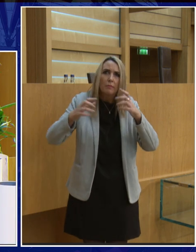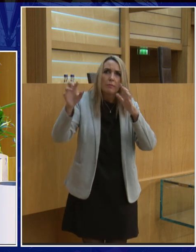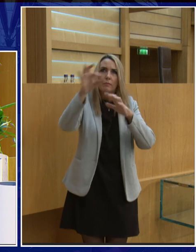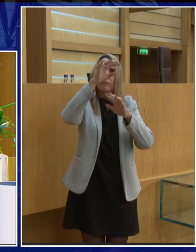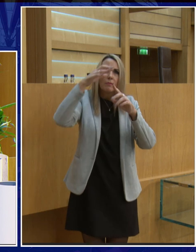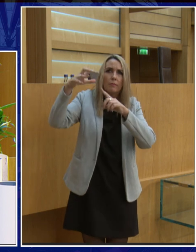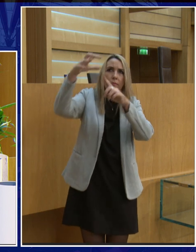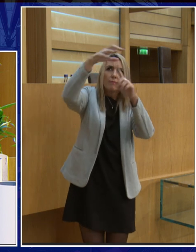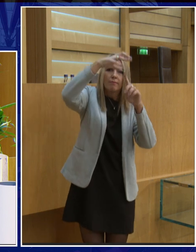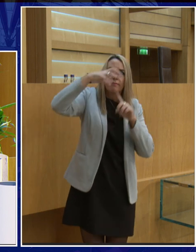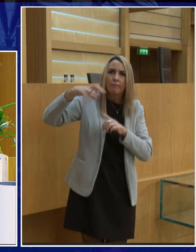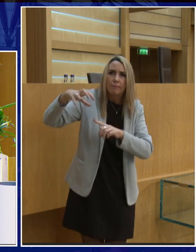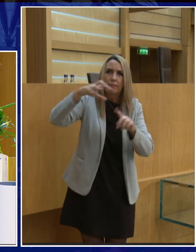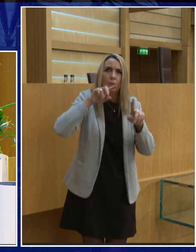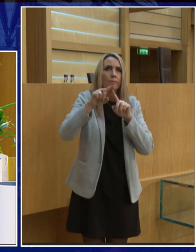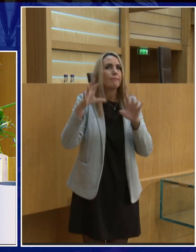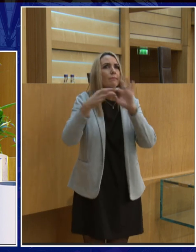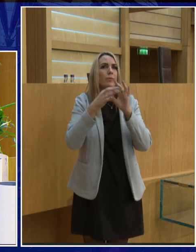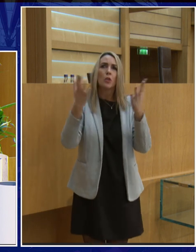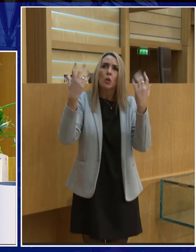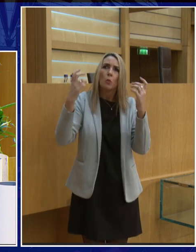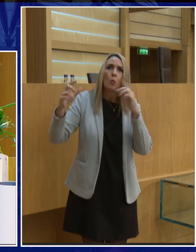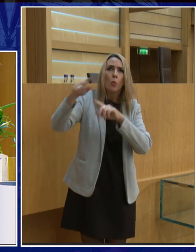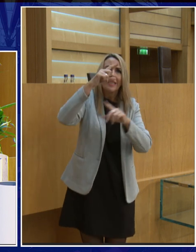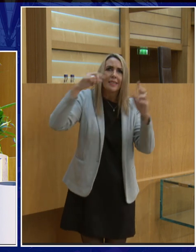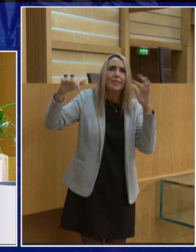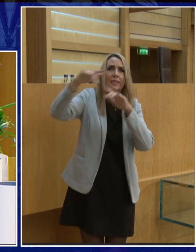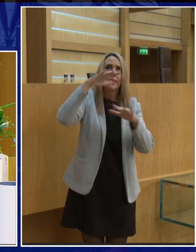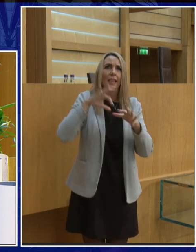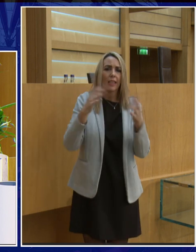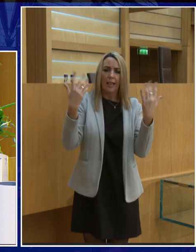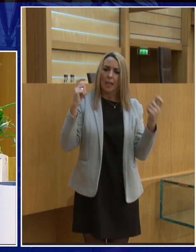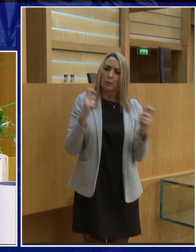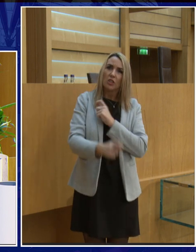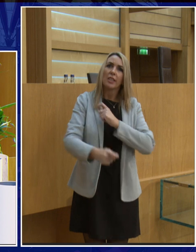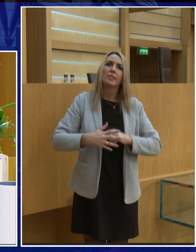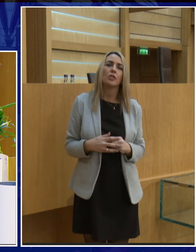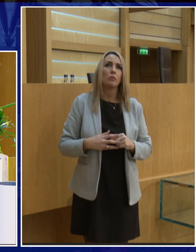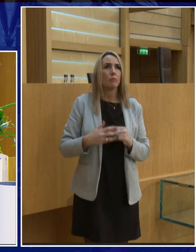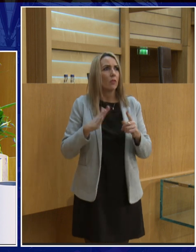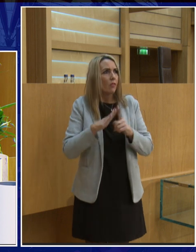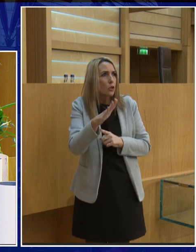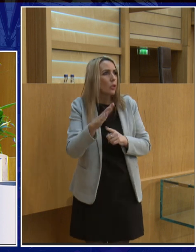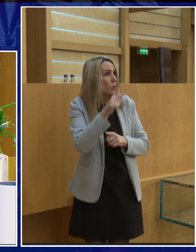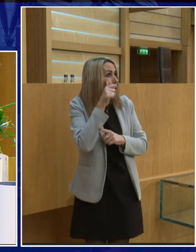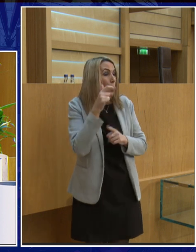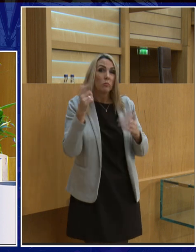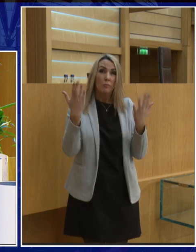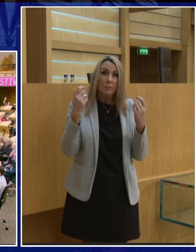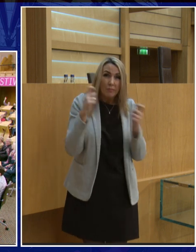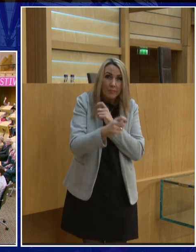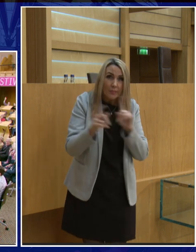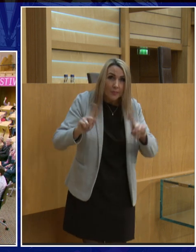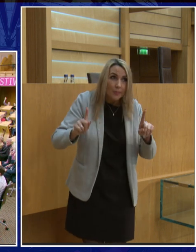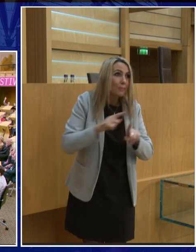to measure wind speeds as part of the investigation into climate change. Who knows about climate change? Hands up. Well,